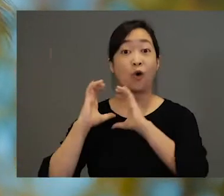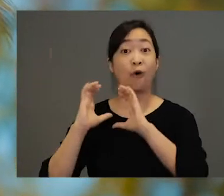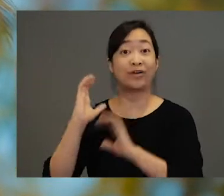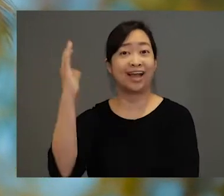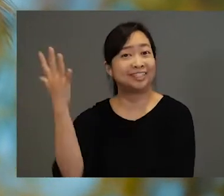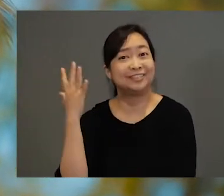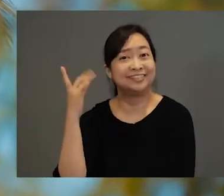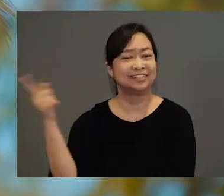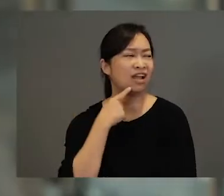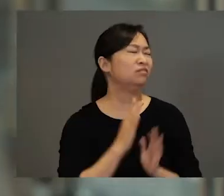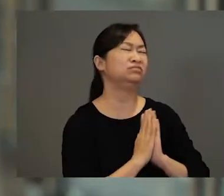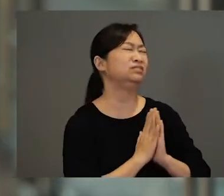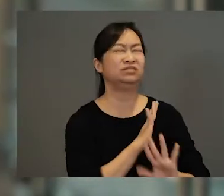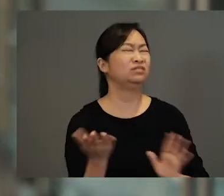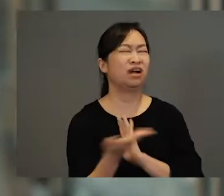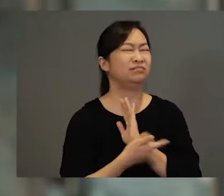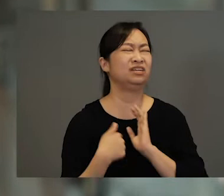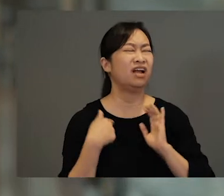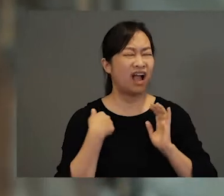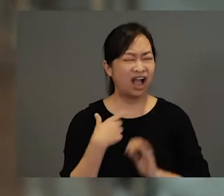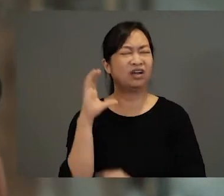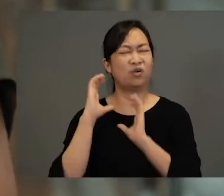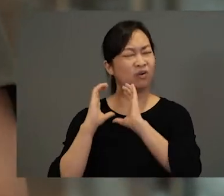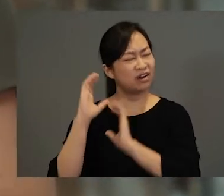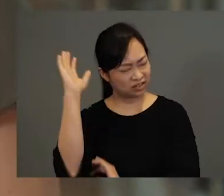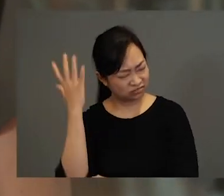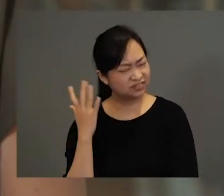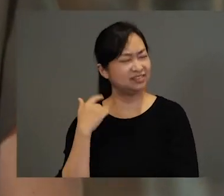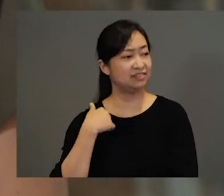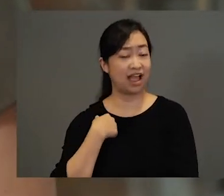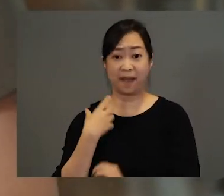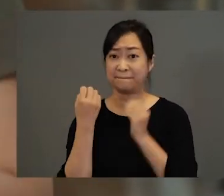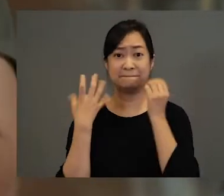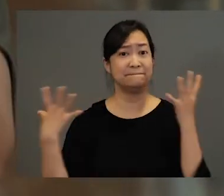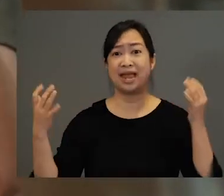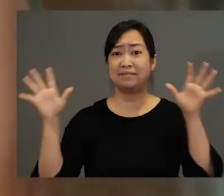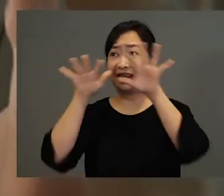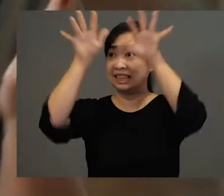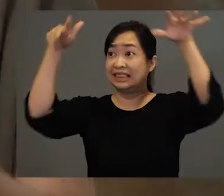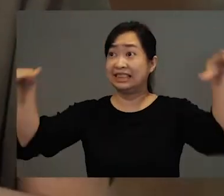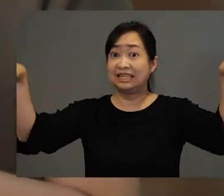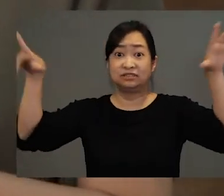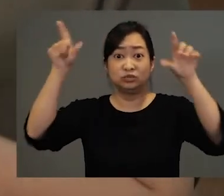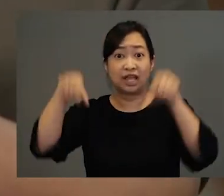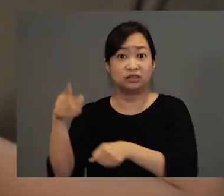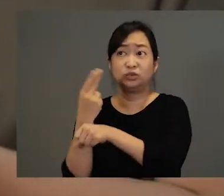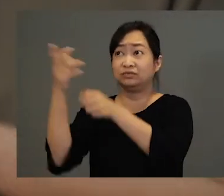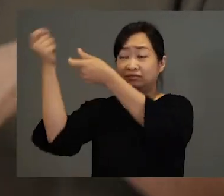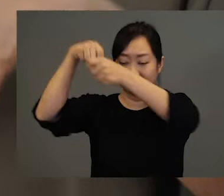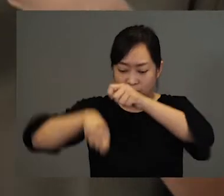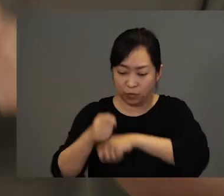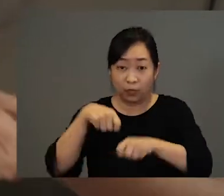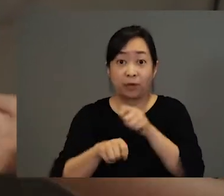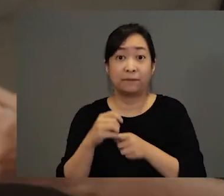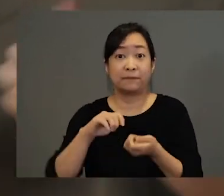was a coconut tree. Please don't cut me down. I am a coconut tree. I have many, many leaves that you can